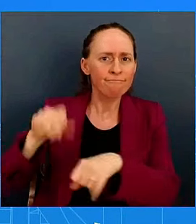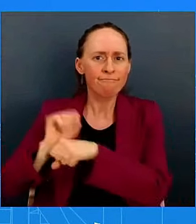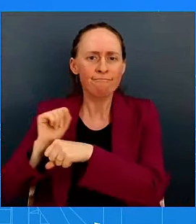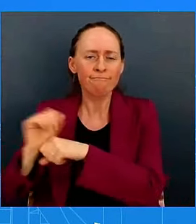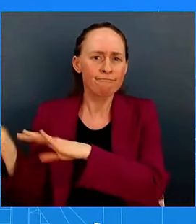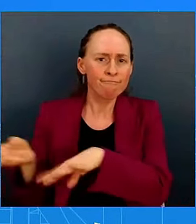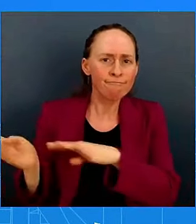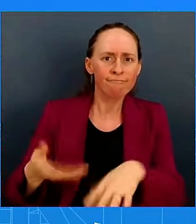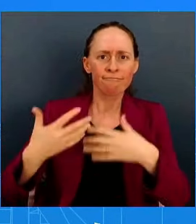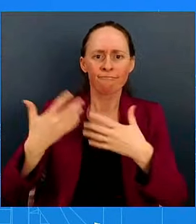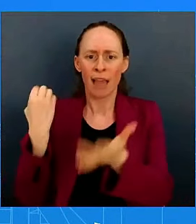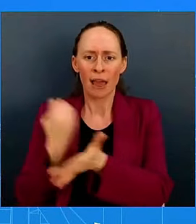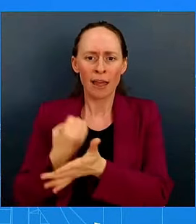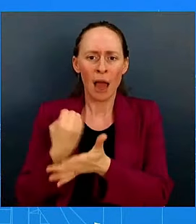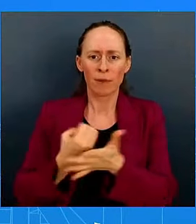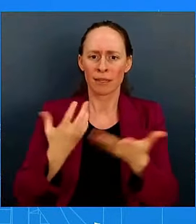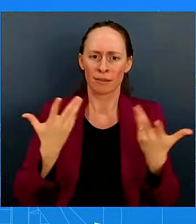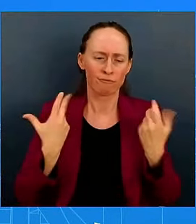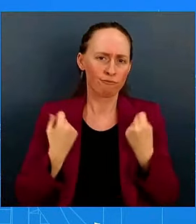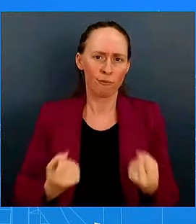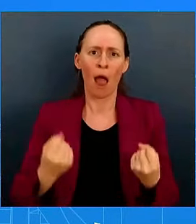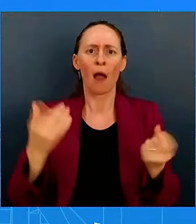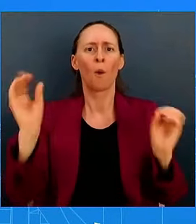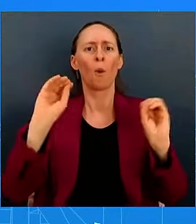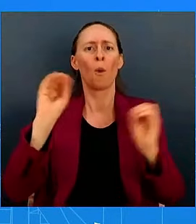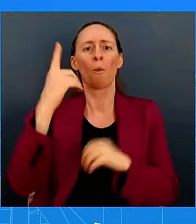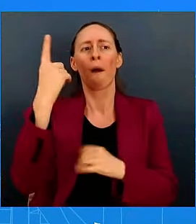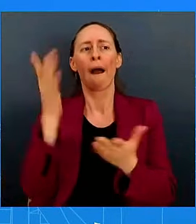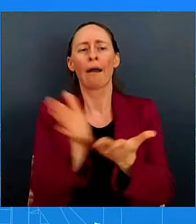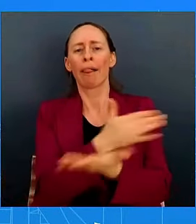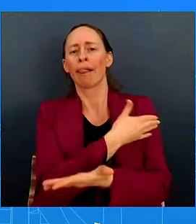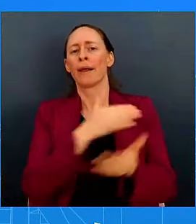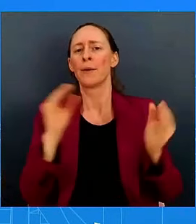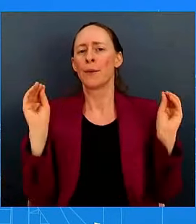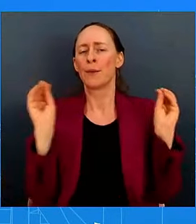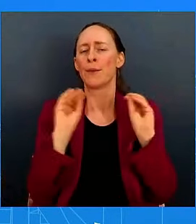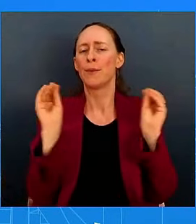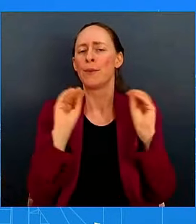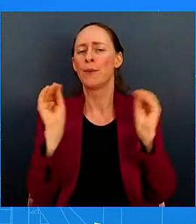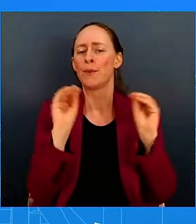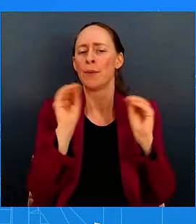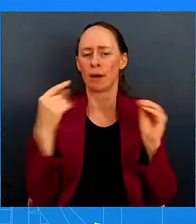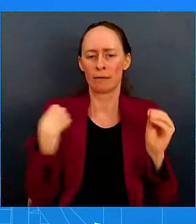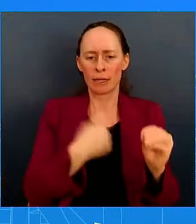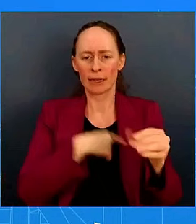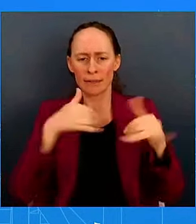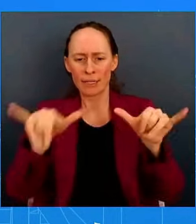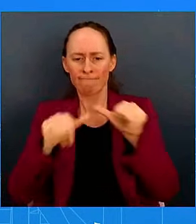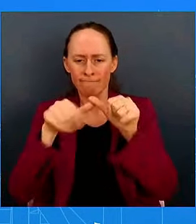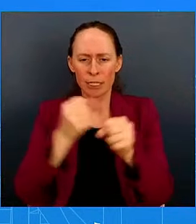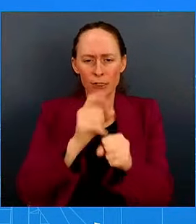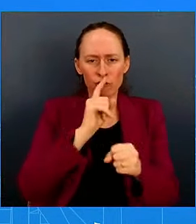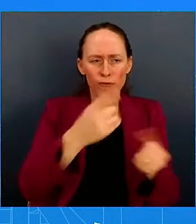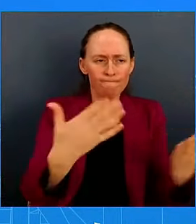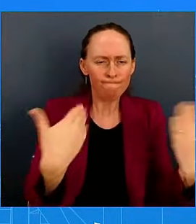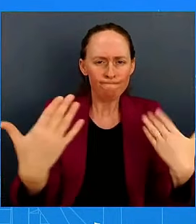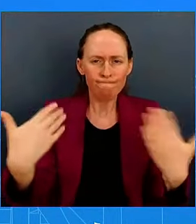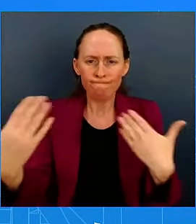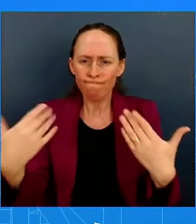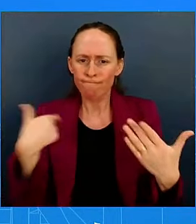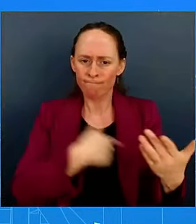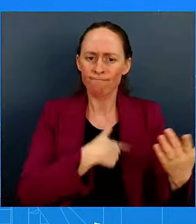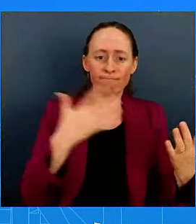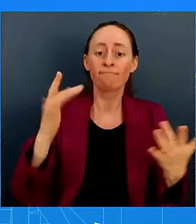Thinking about what we've been able to do to make sure that we're bringing back American